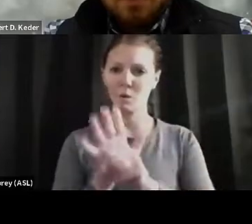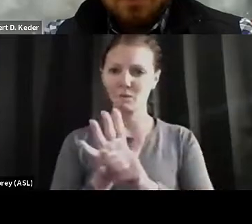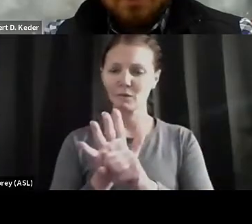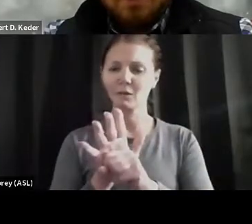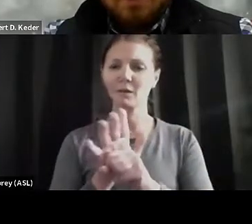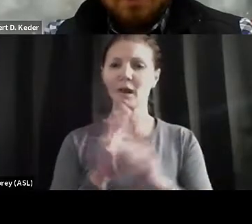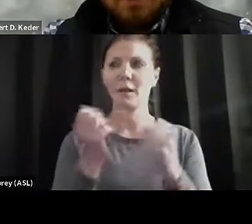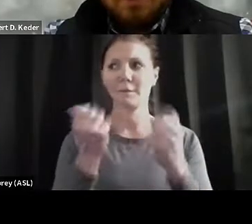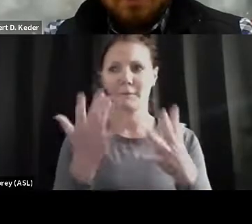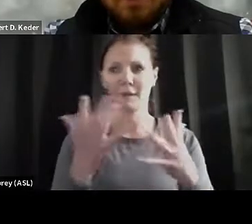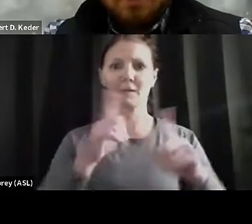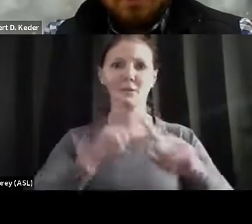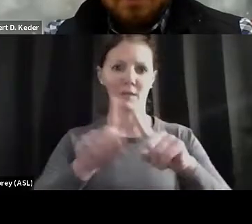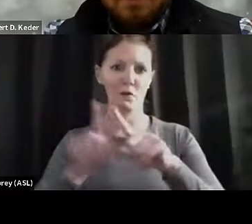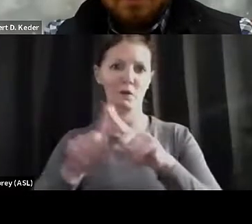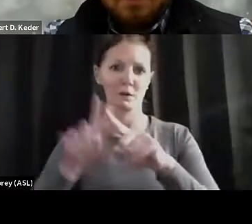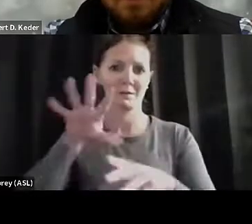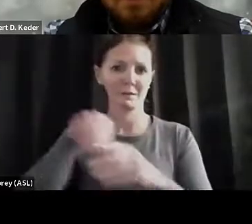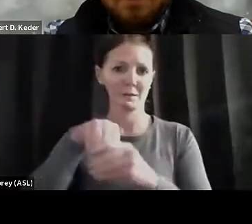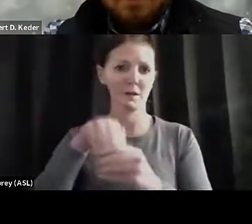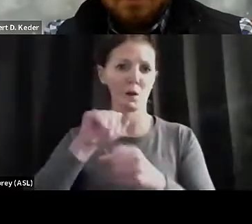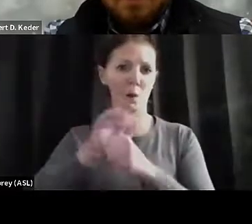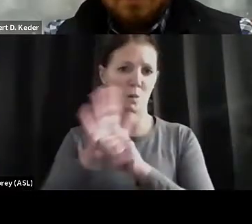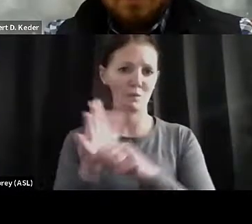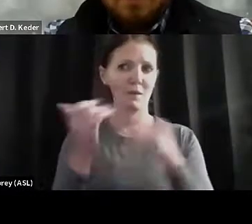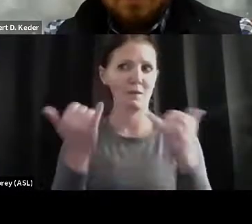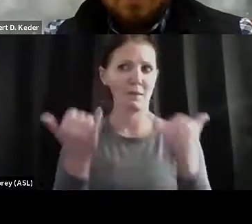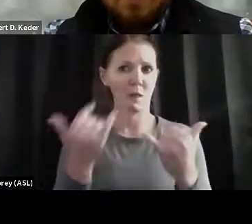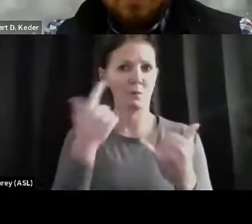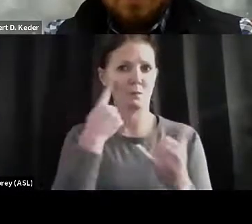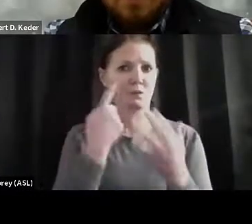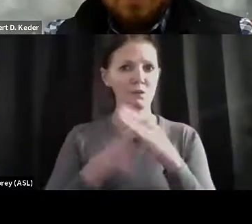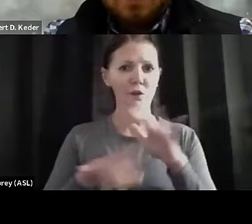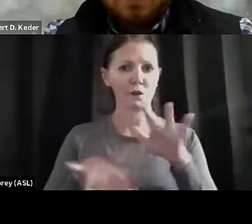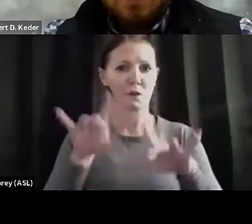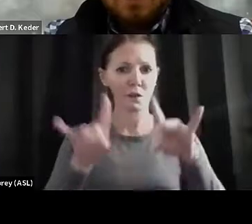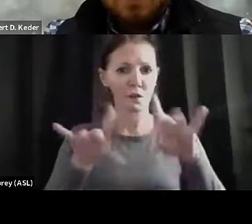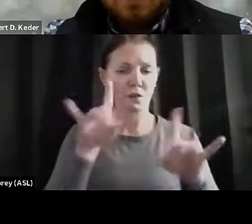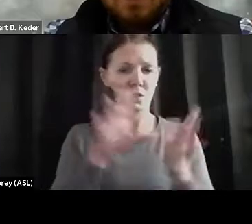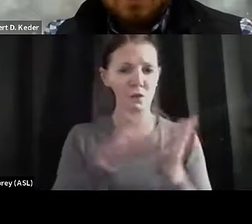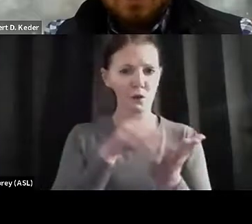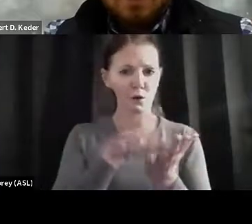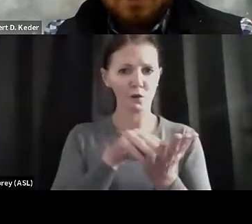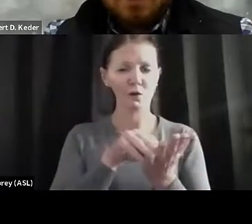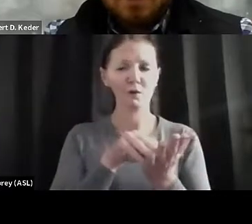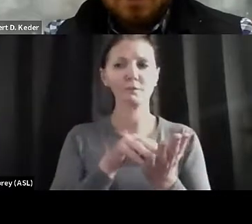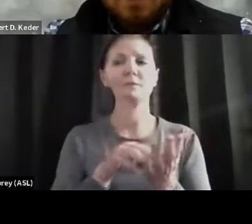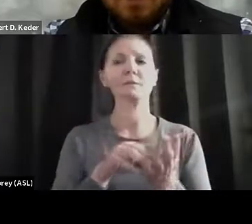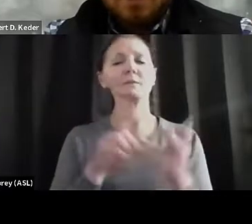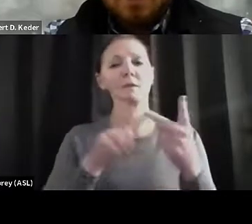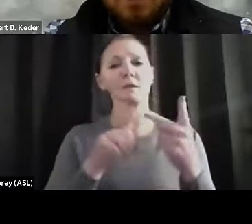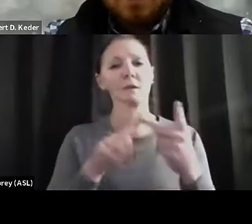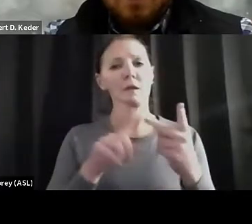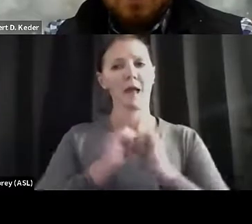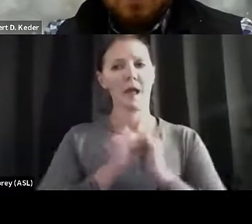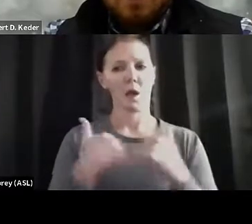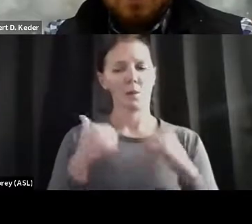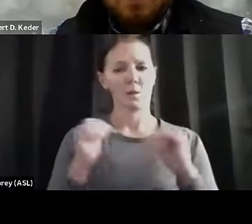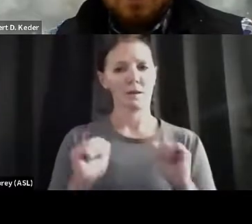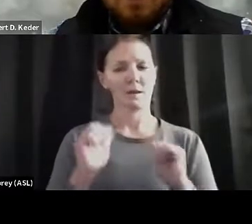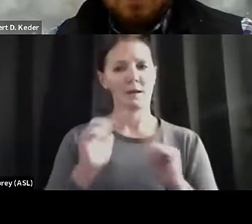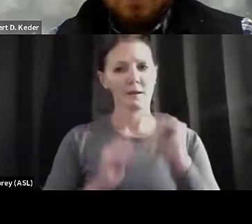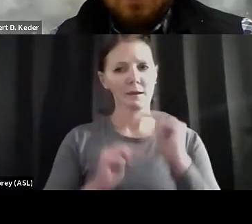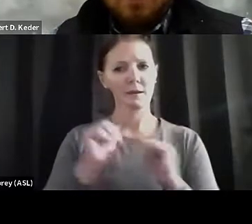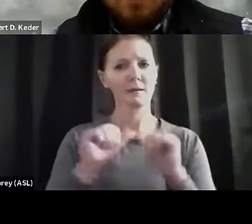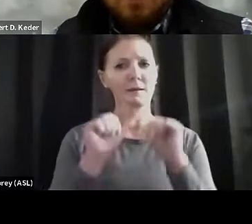variants that we have become aware of. How can we continue to build community between school and families